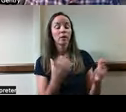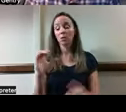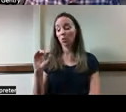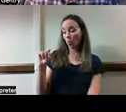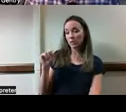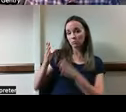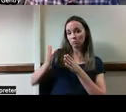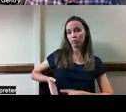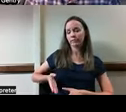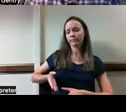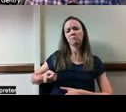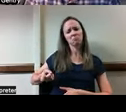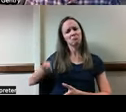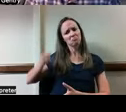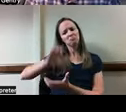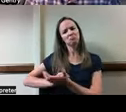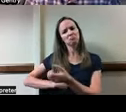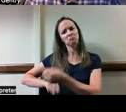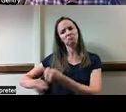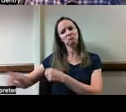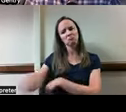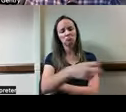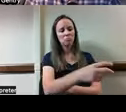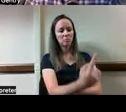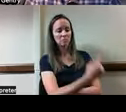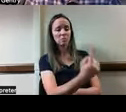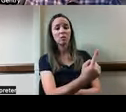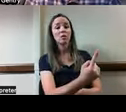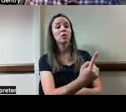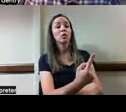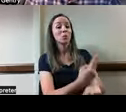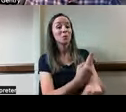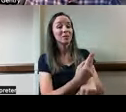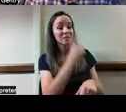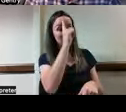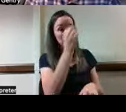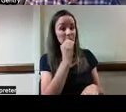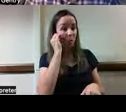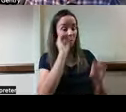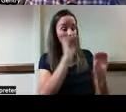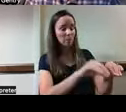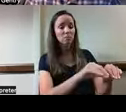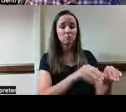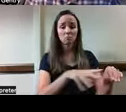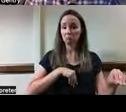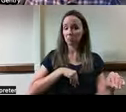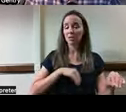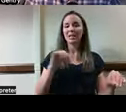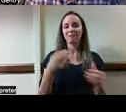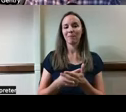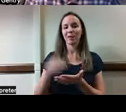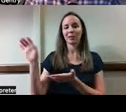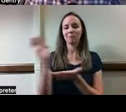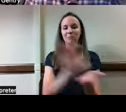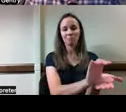believes that he could live on his own with smart home supports and is offered to implement this AT if funding can be arranged.